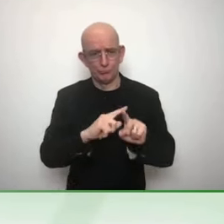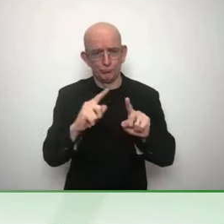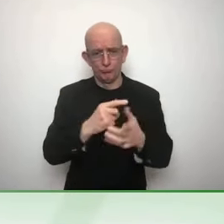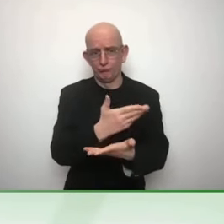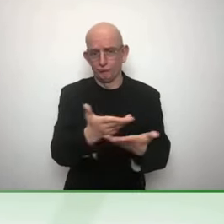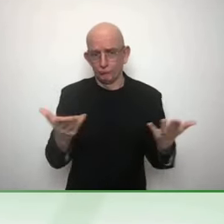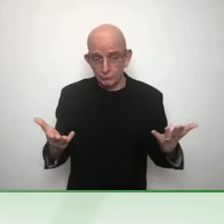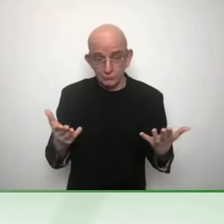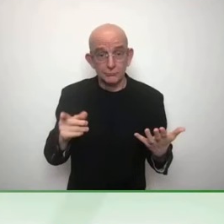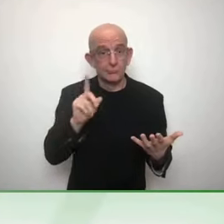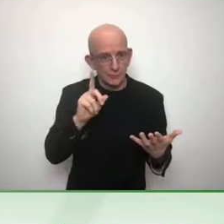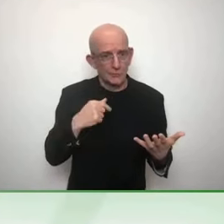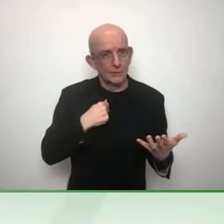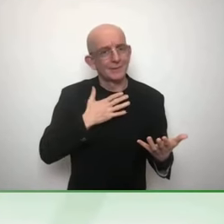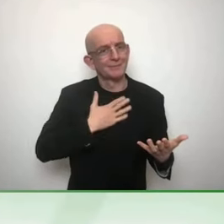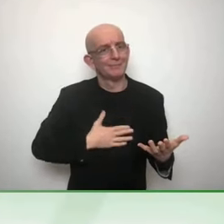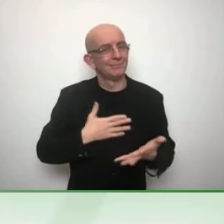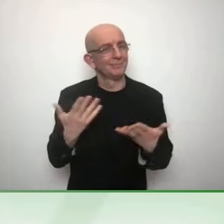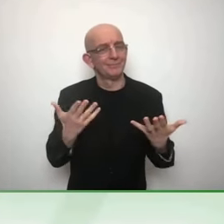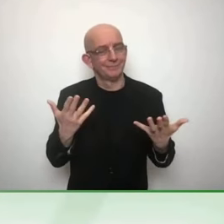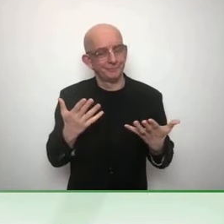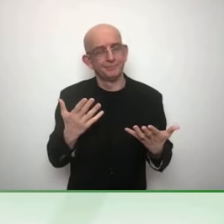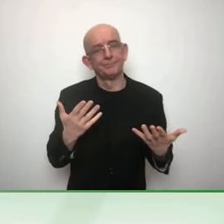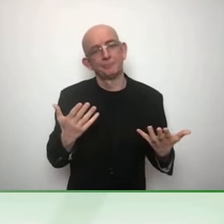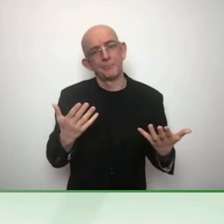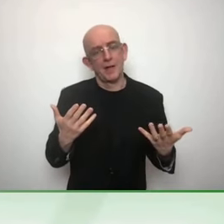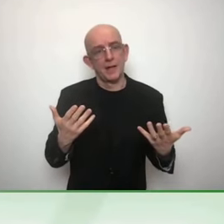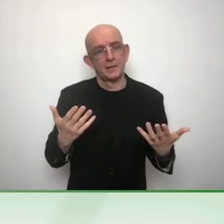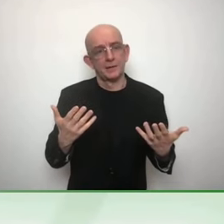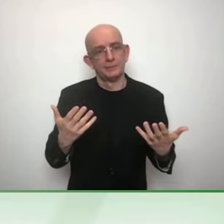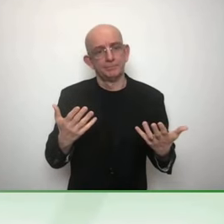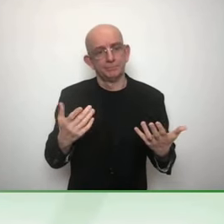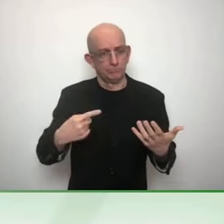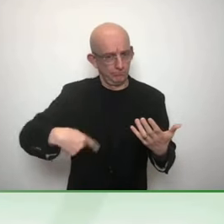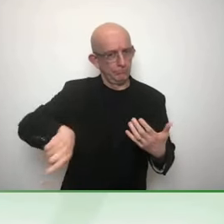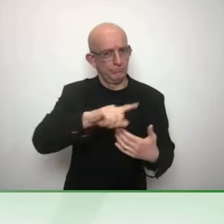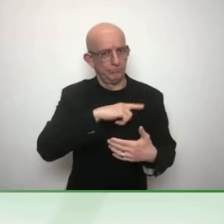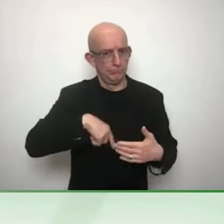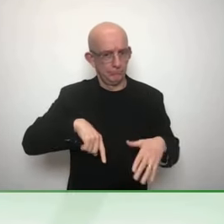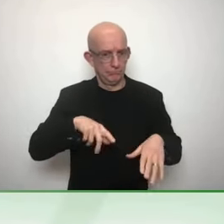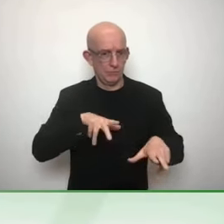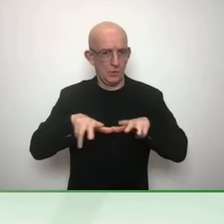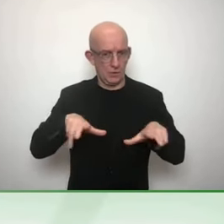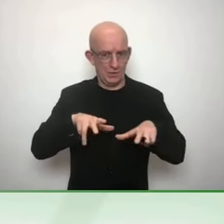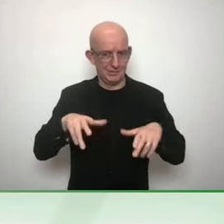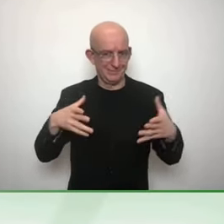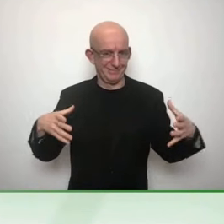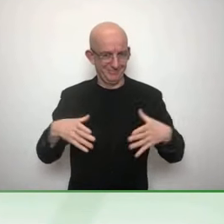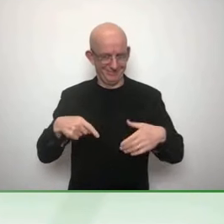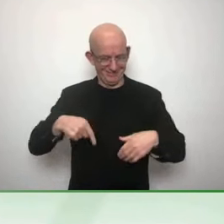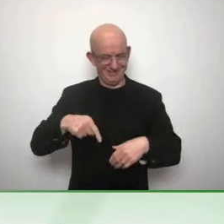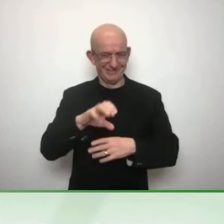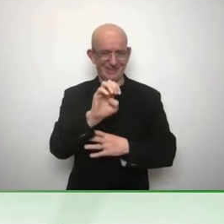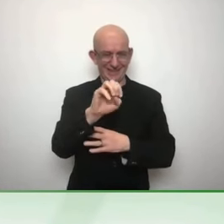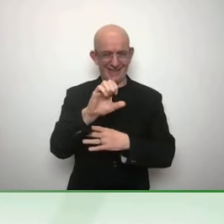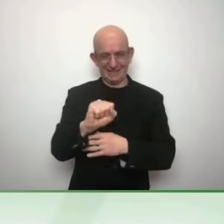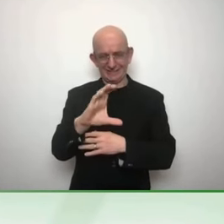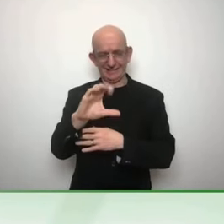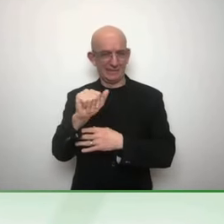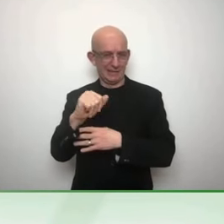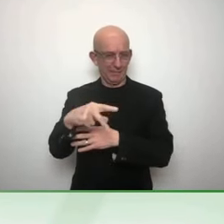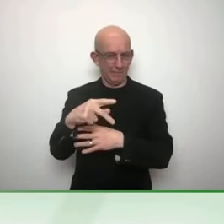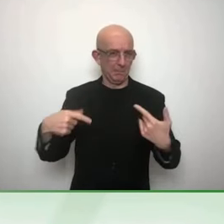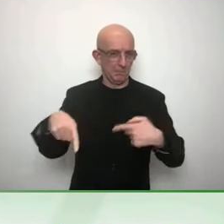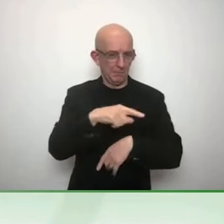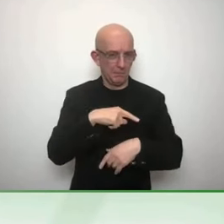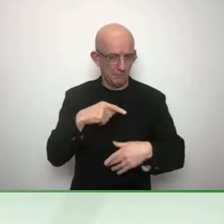has been really trying to promote the paradigm shift, of course, from charity-based approach to rights-based approach on disability issues,